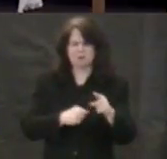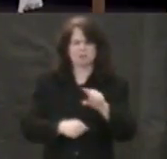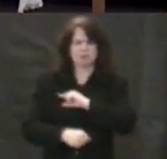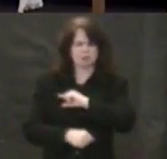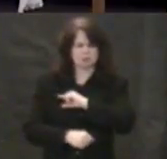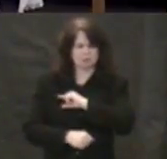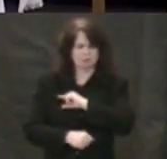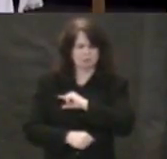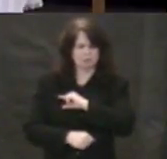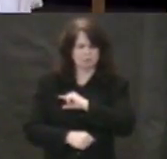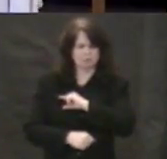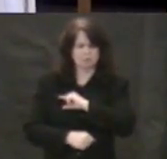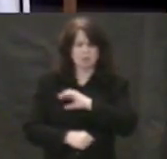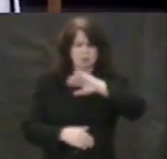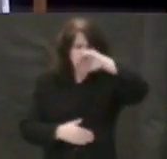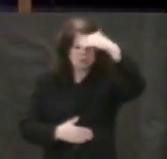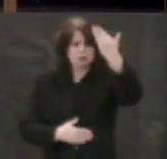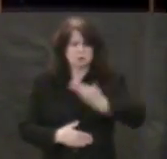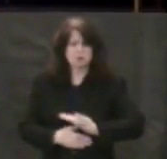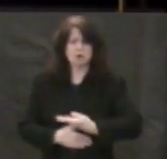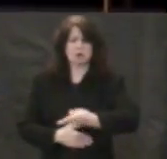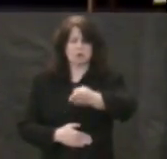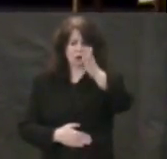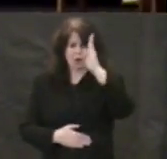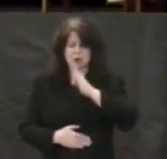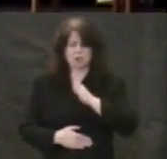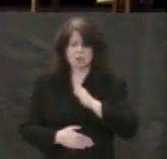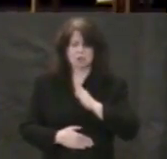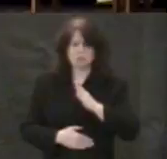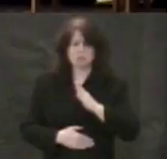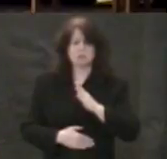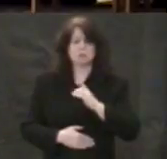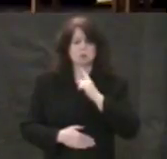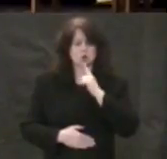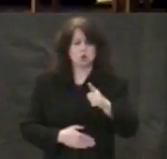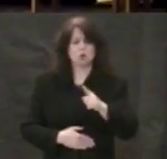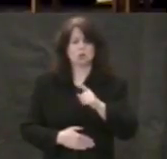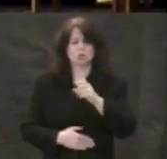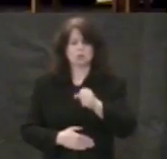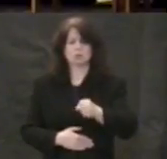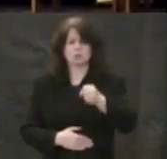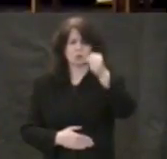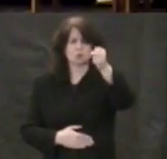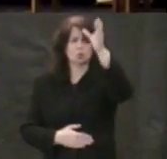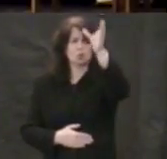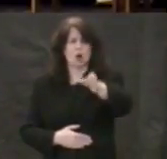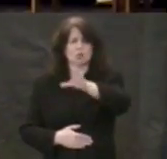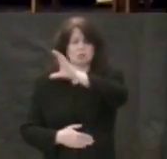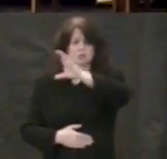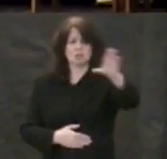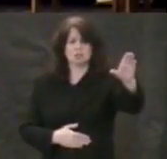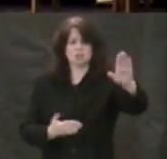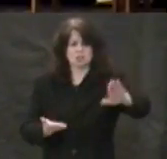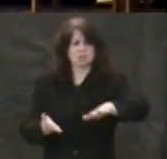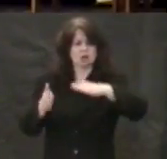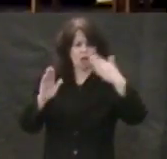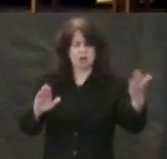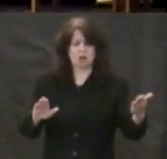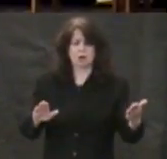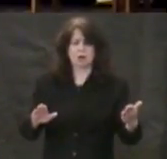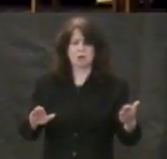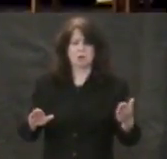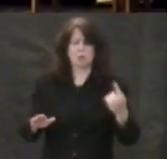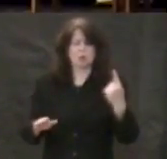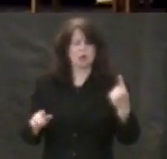the Son of God being sentenced to death and hung on a cross, one of the most